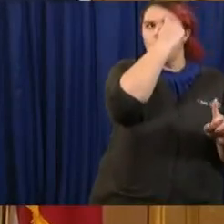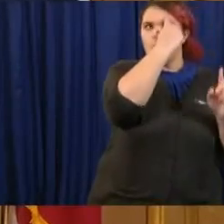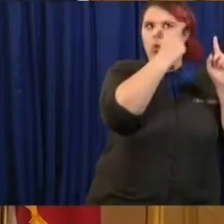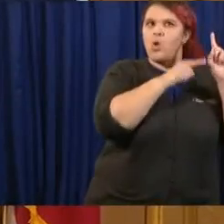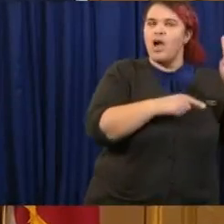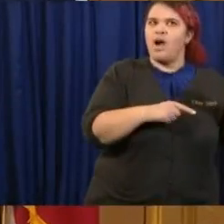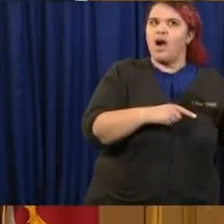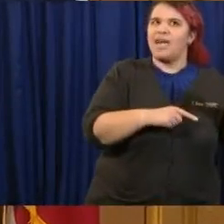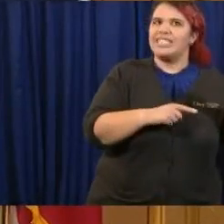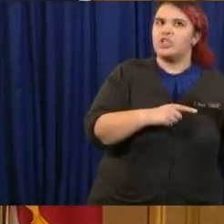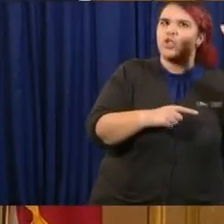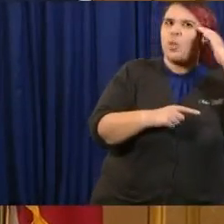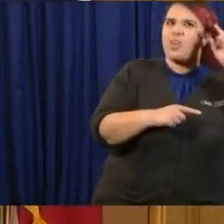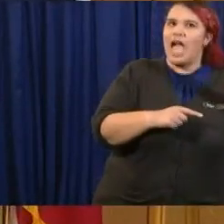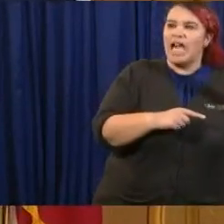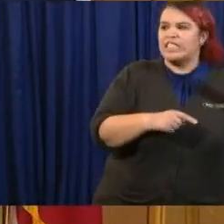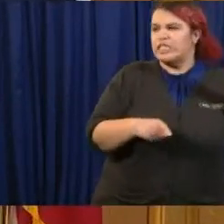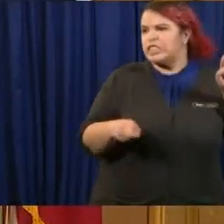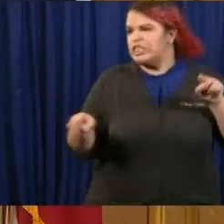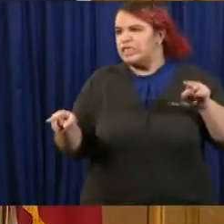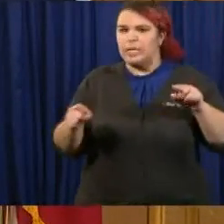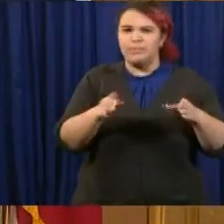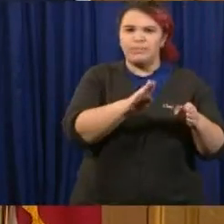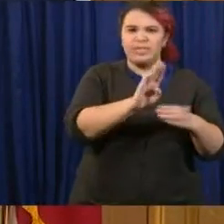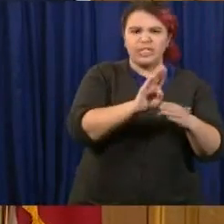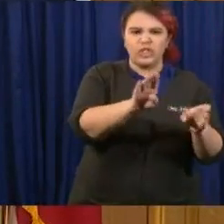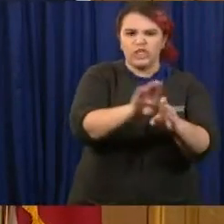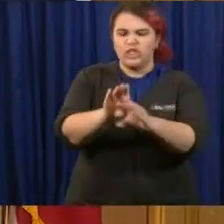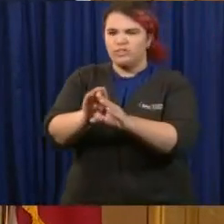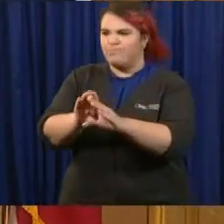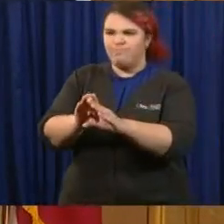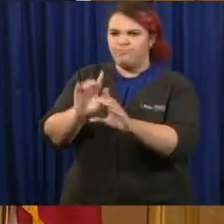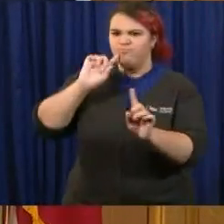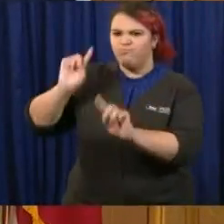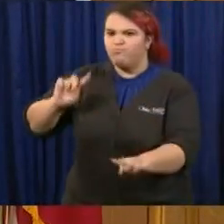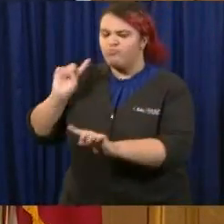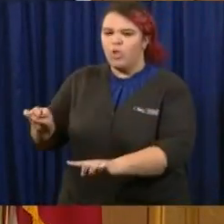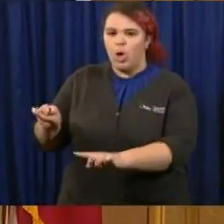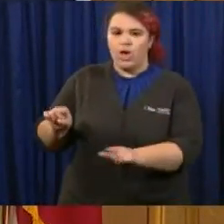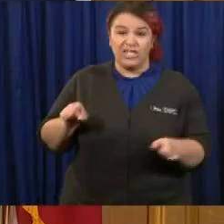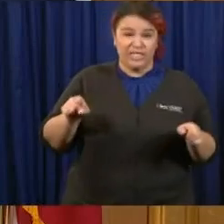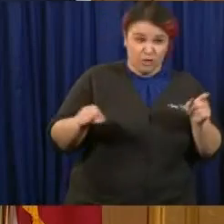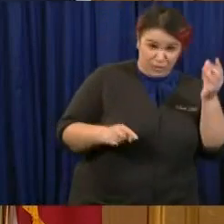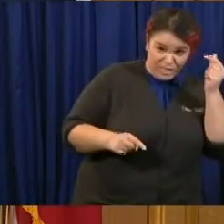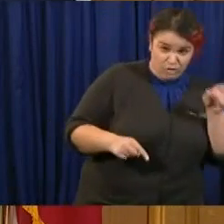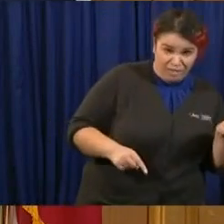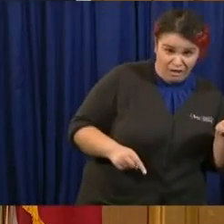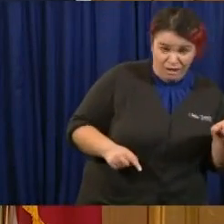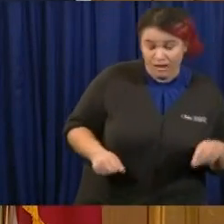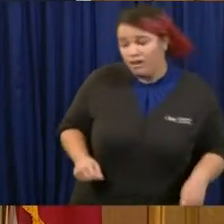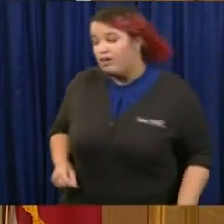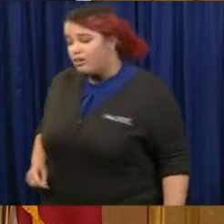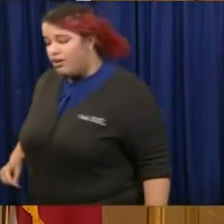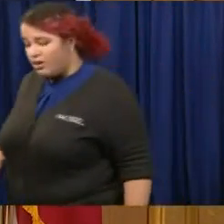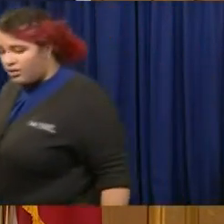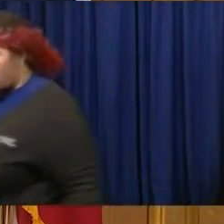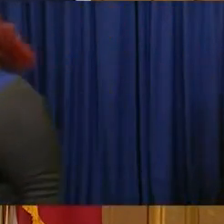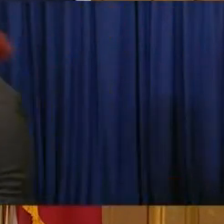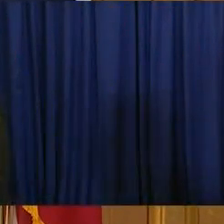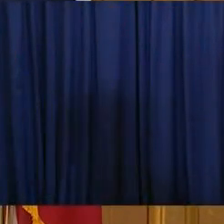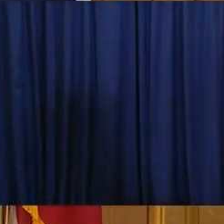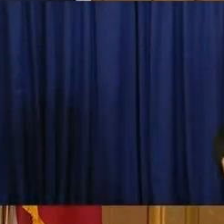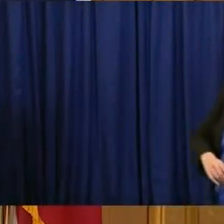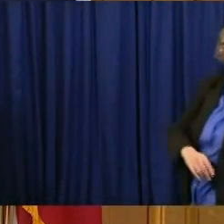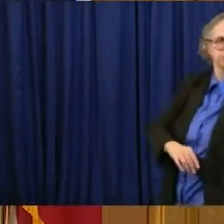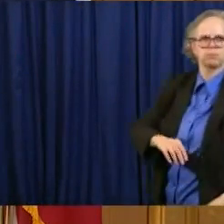down businesses? We did not. The other thing I would say, though, is, you know, a lot